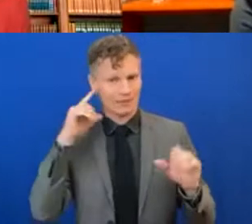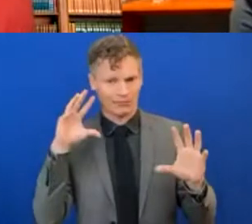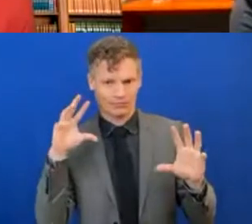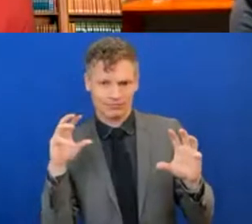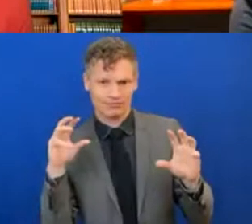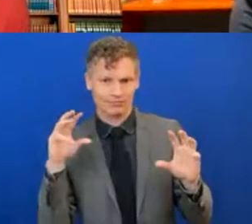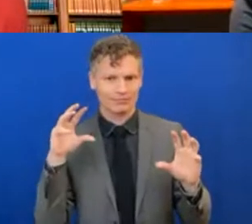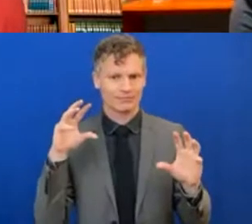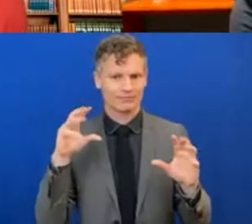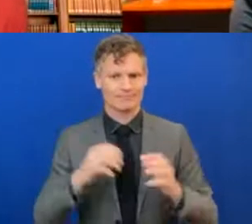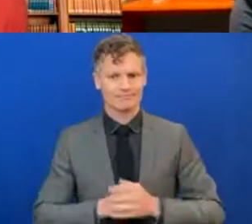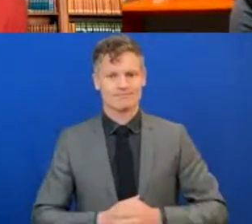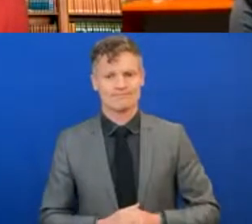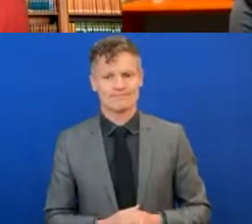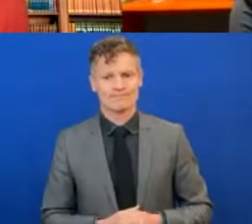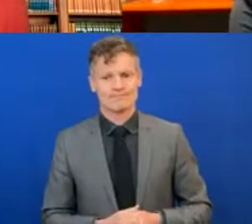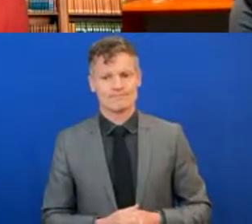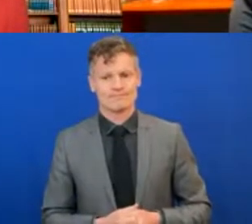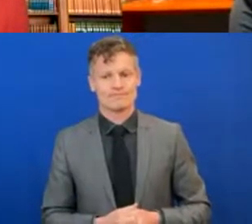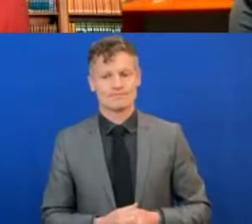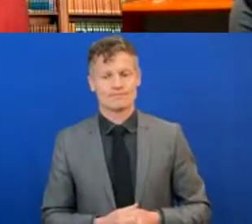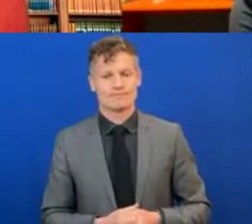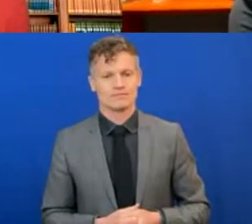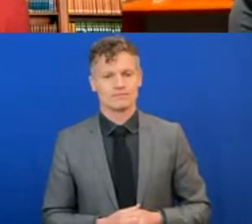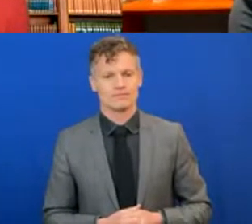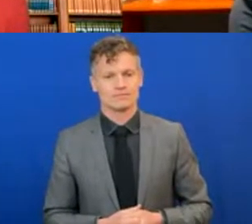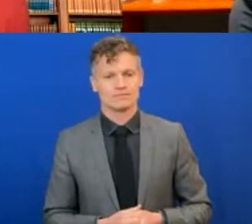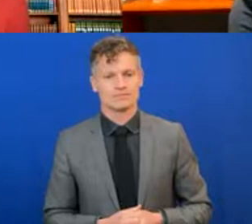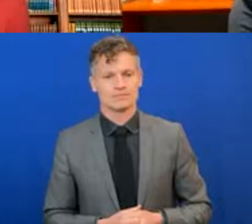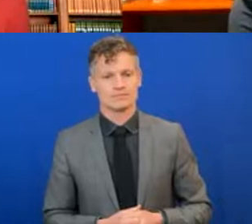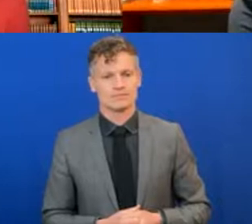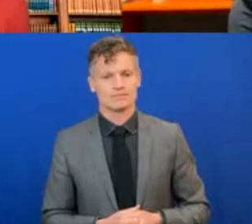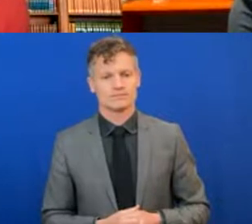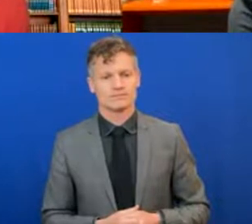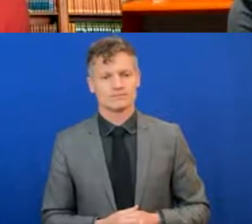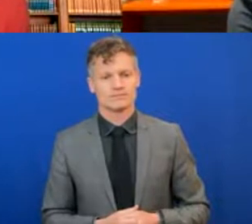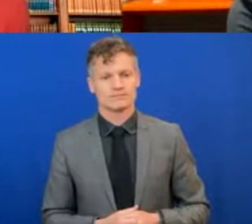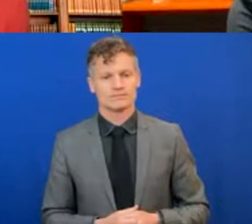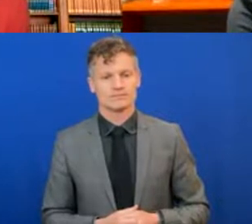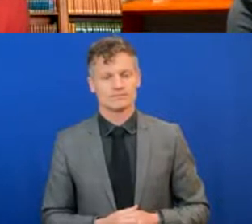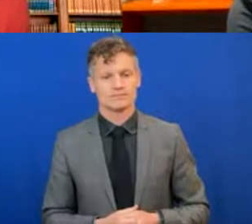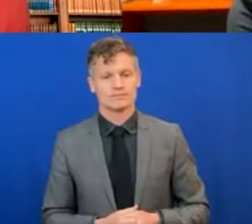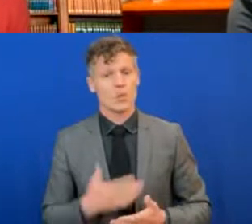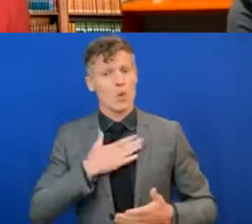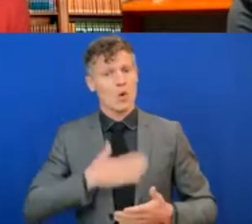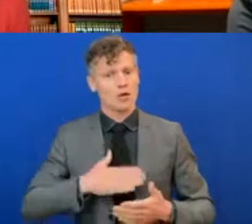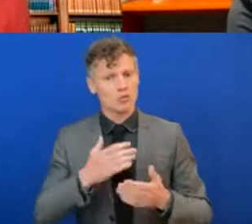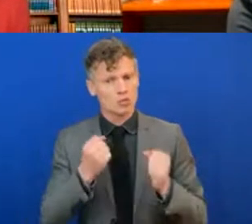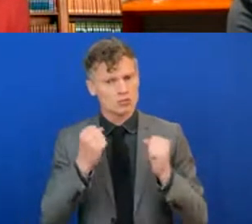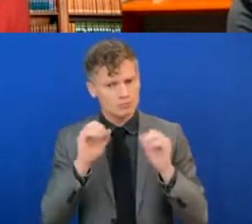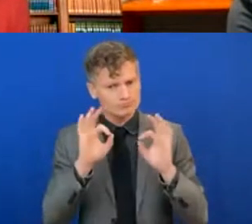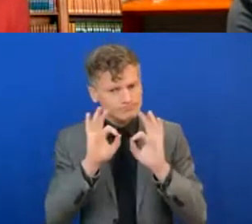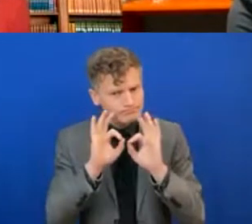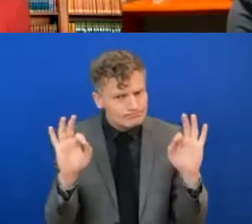violence against women in order to someone for help. And, of course, we also want to make sure that we alert both